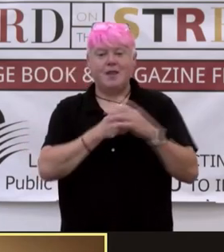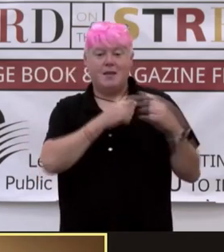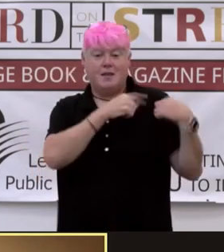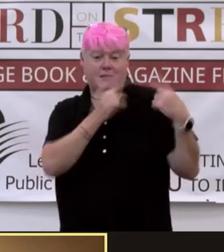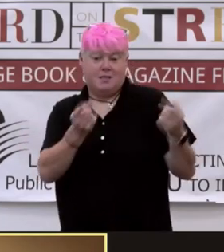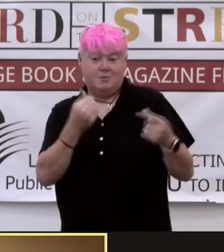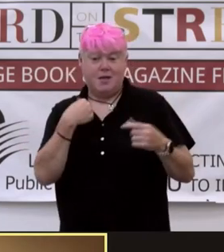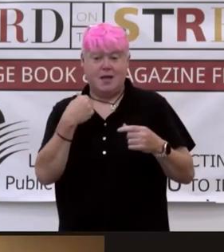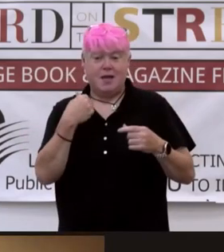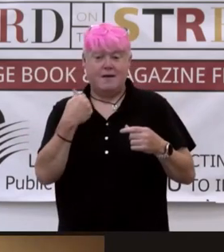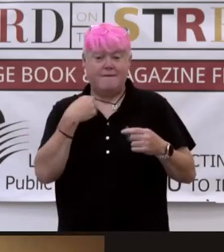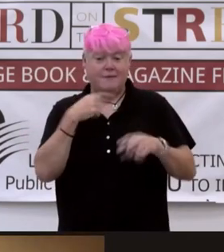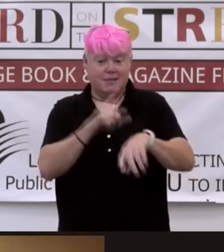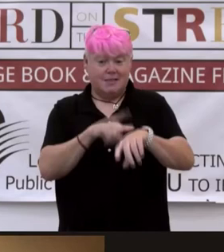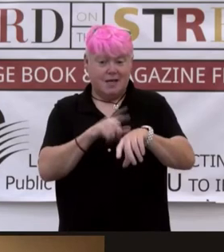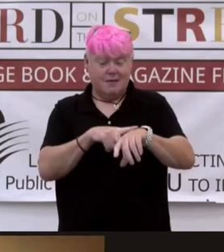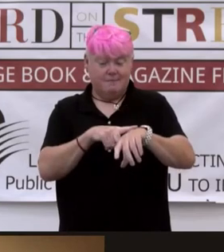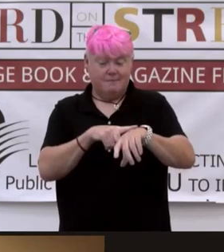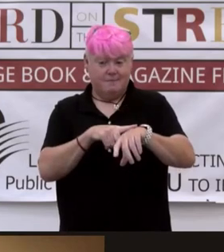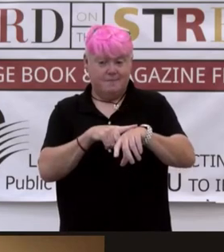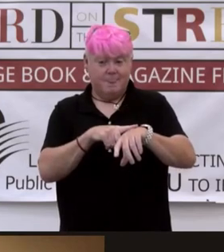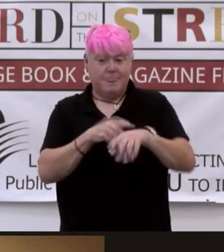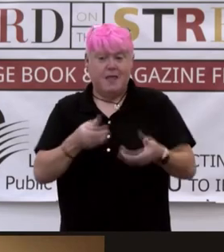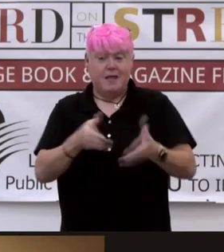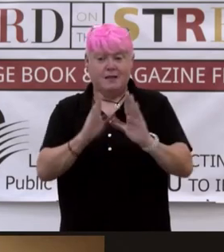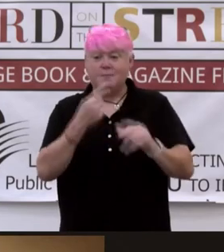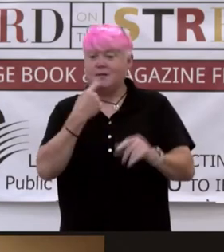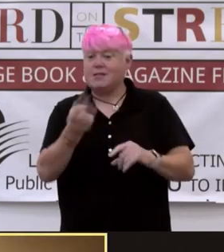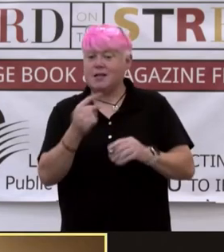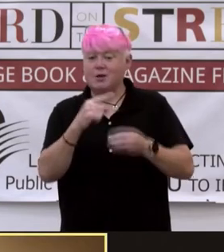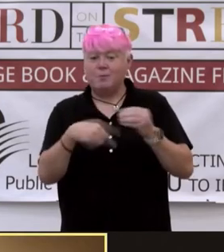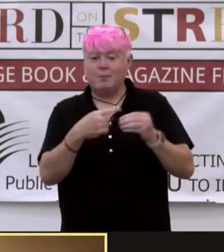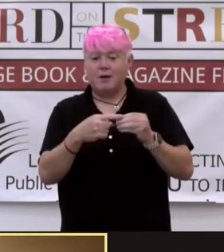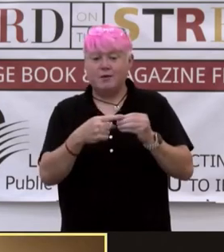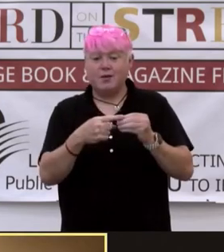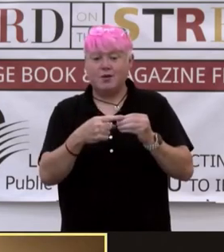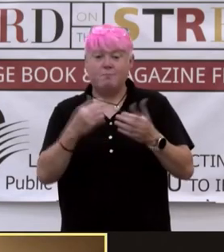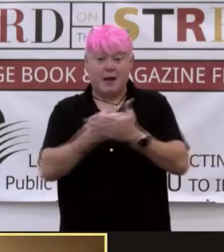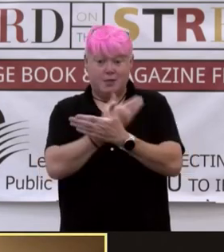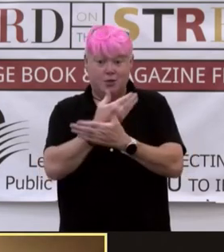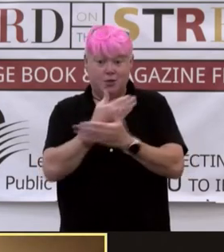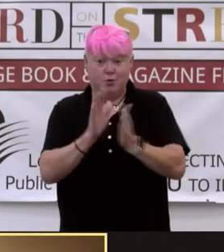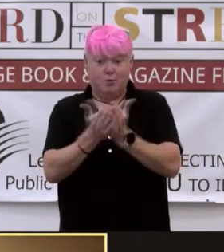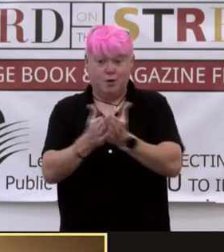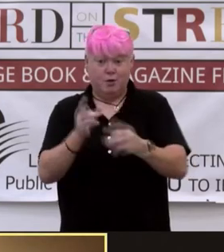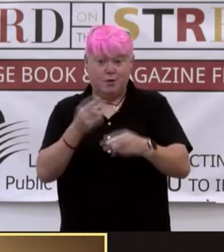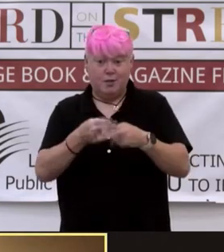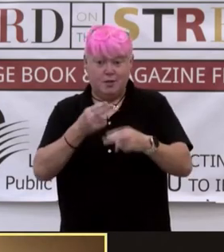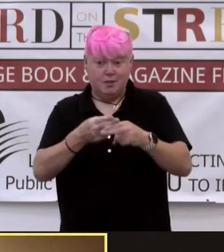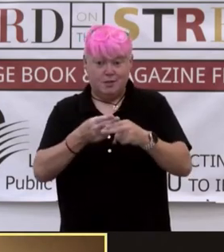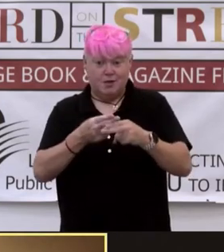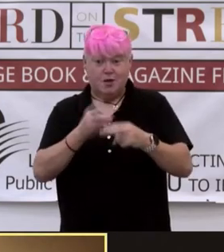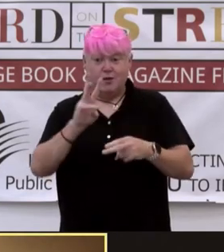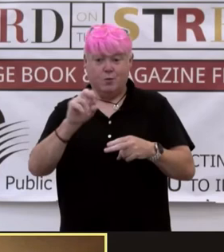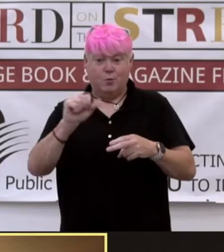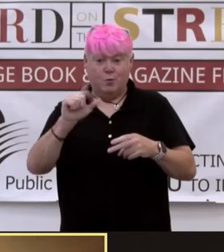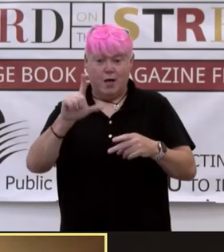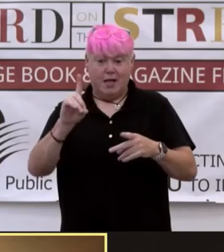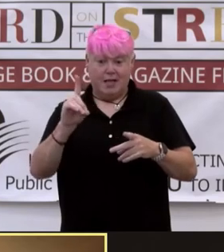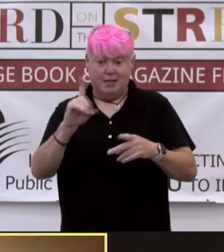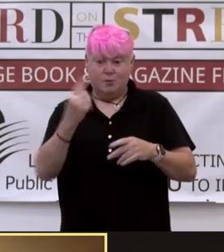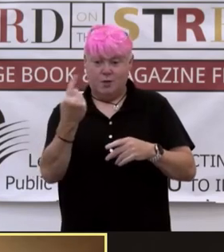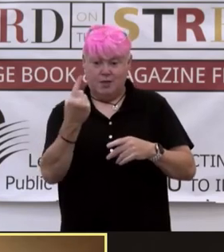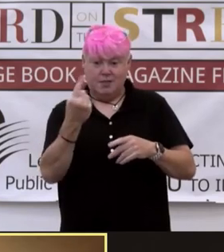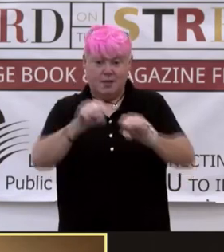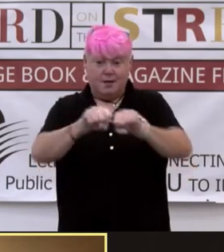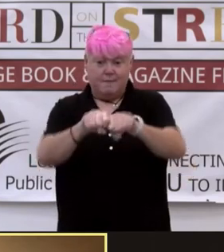have time, let me tell you a little bit about my upcoming book, which is called The Wild Ones, A Broken Anthem for